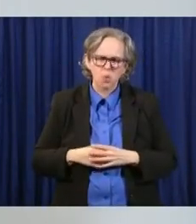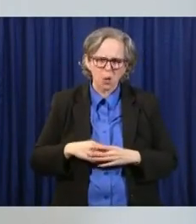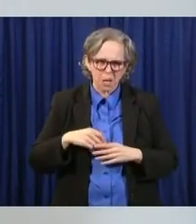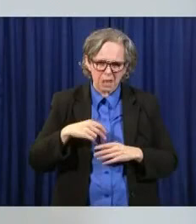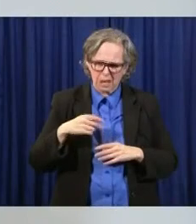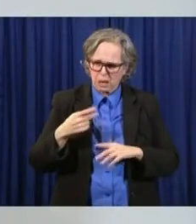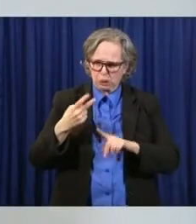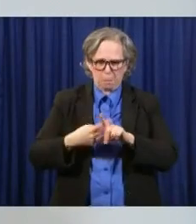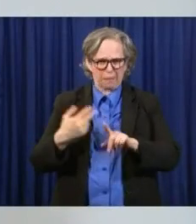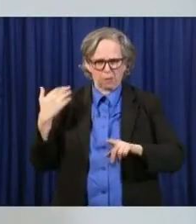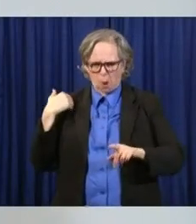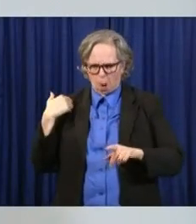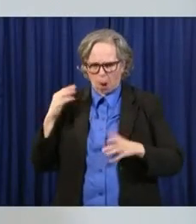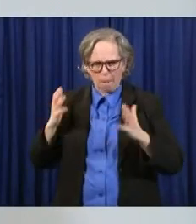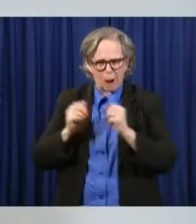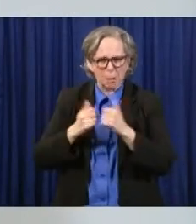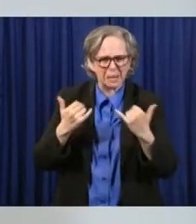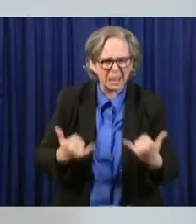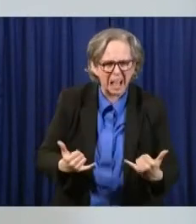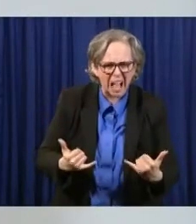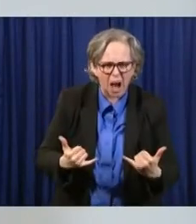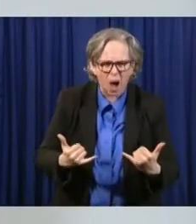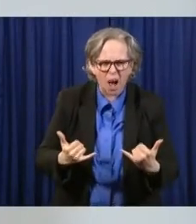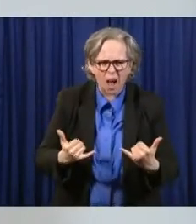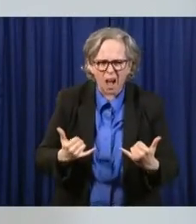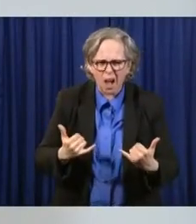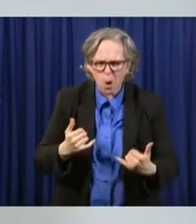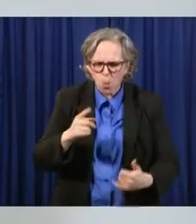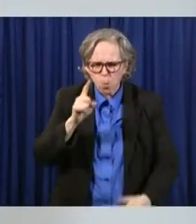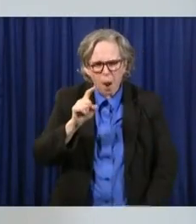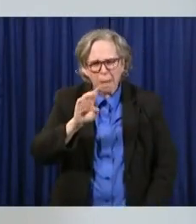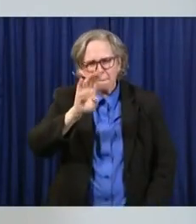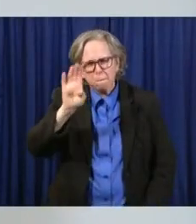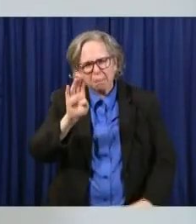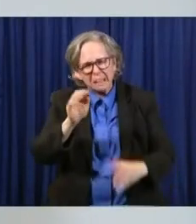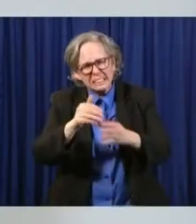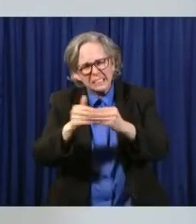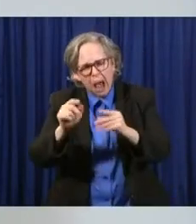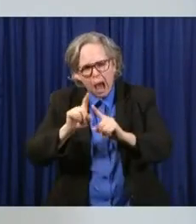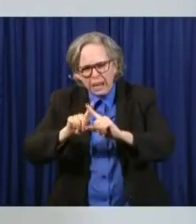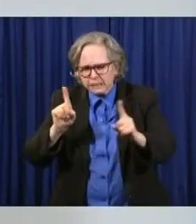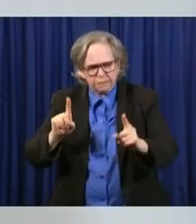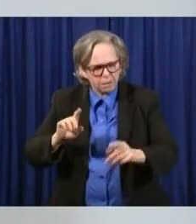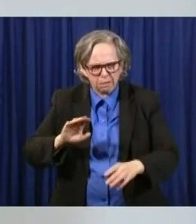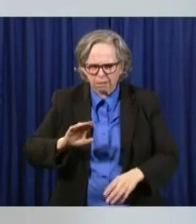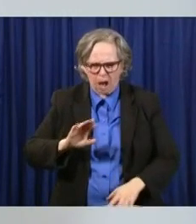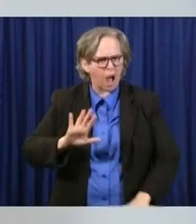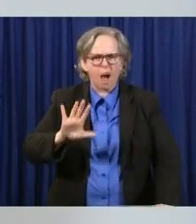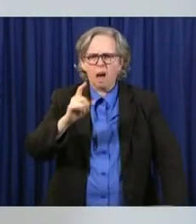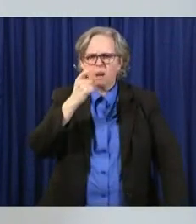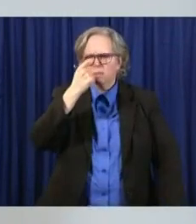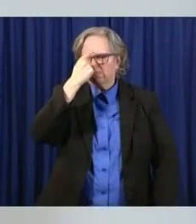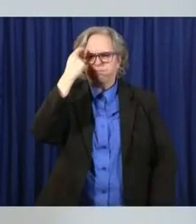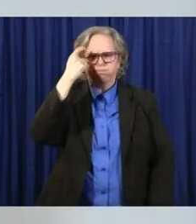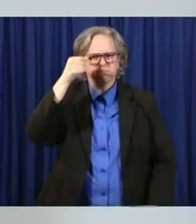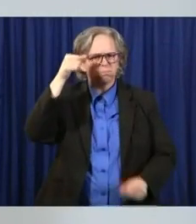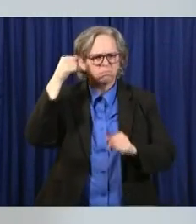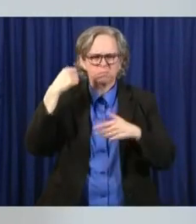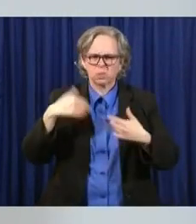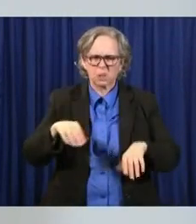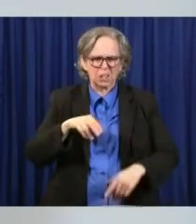than we had estimated to having far less revenue, $200 million overage to